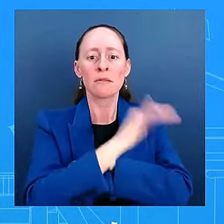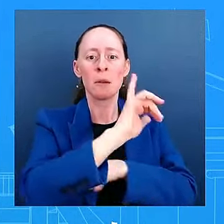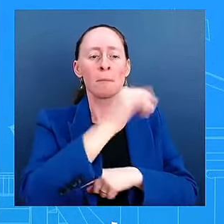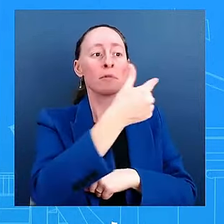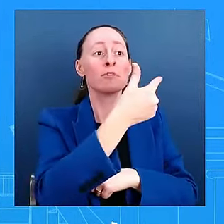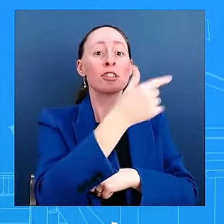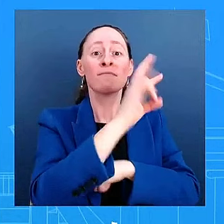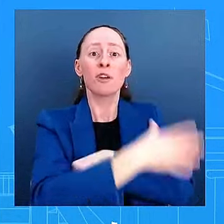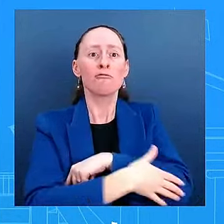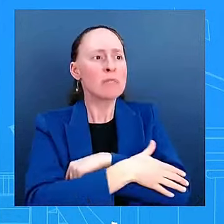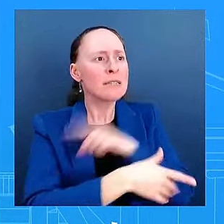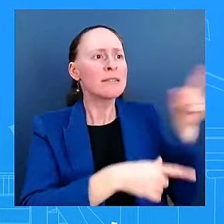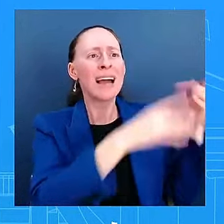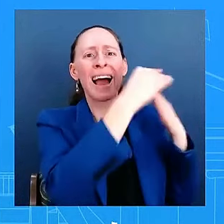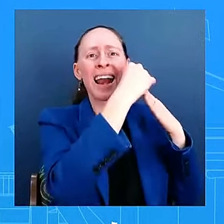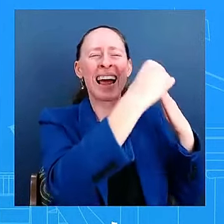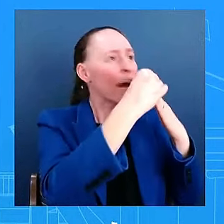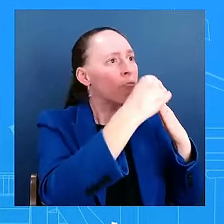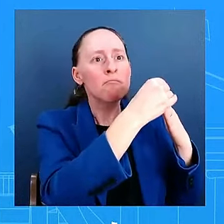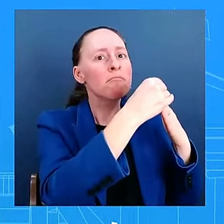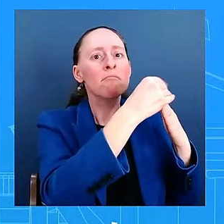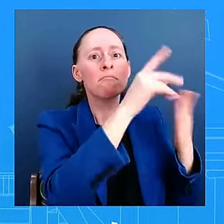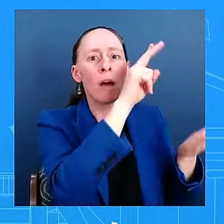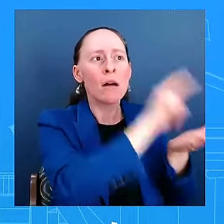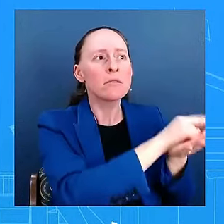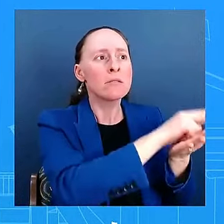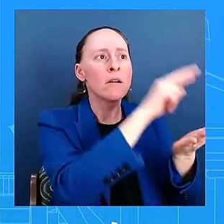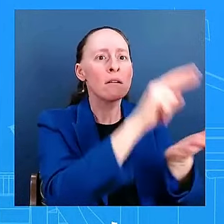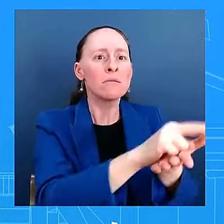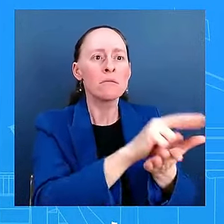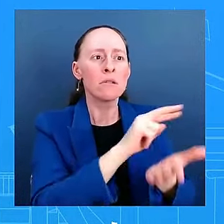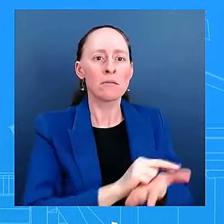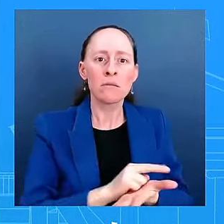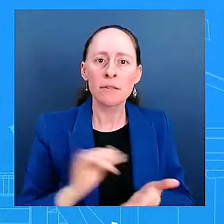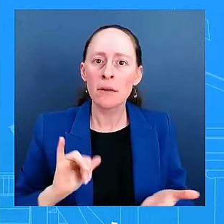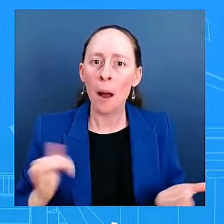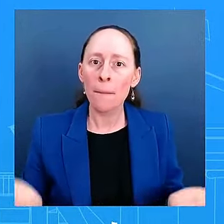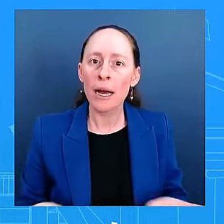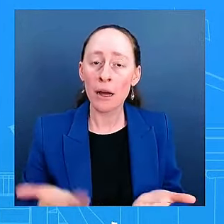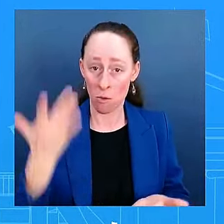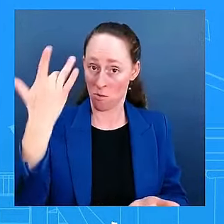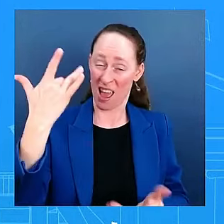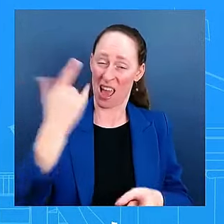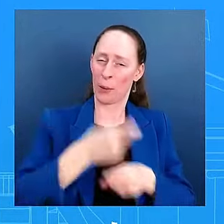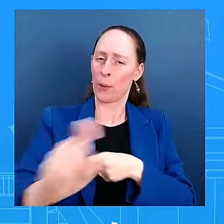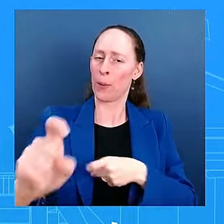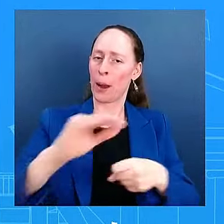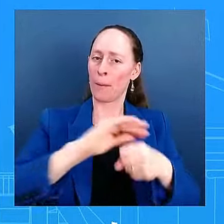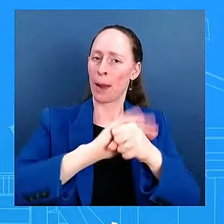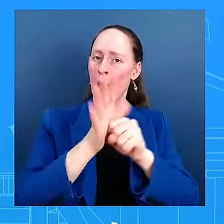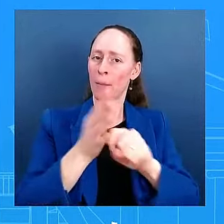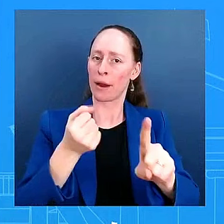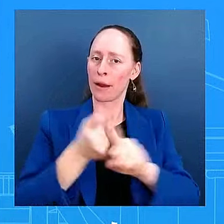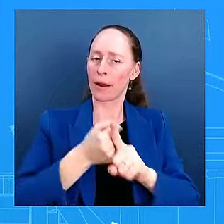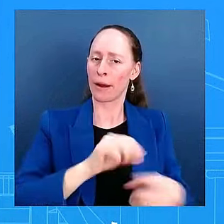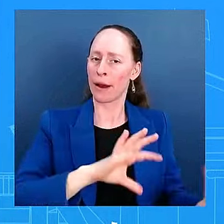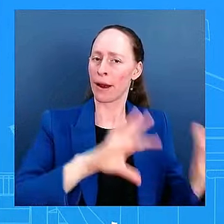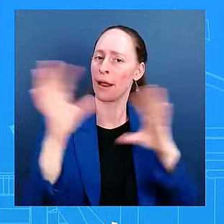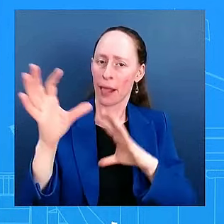that the pandemic took, even though we were able to lead in the world when it comes to the economy,